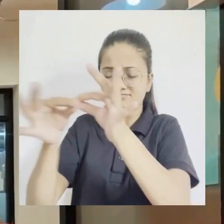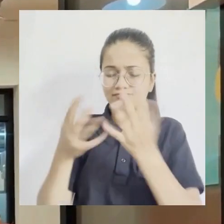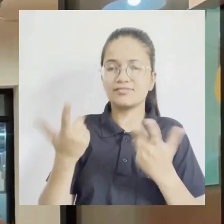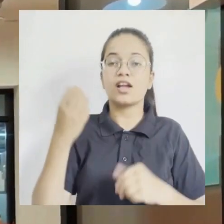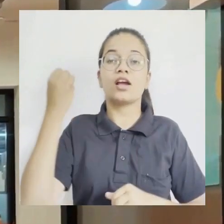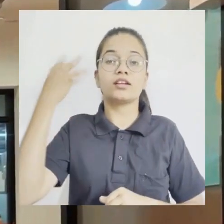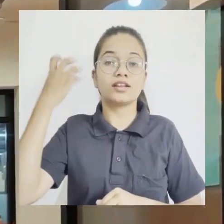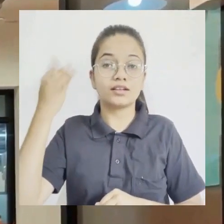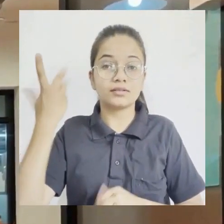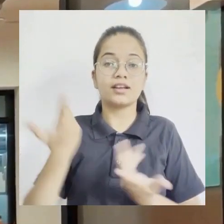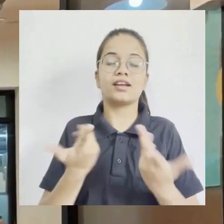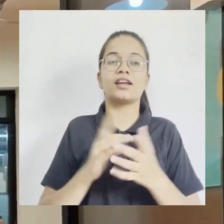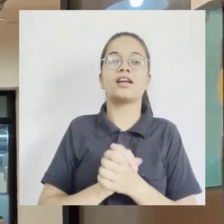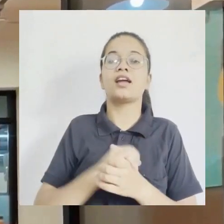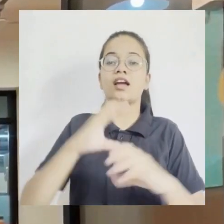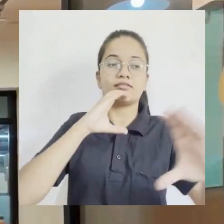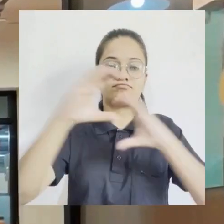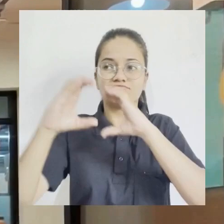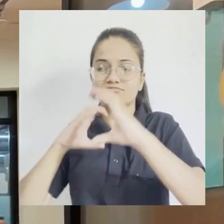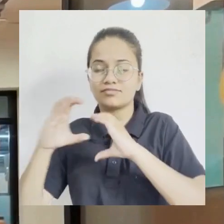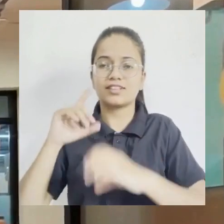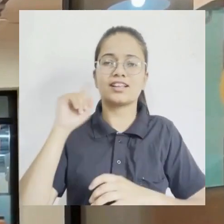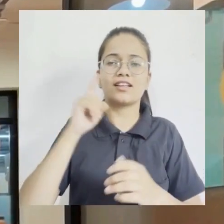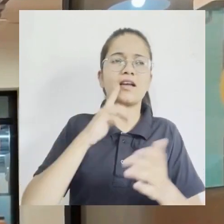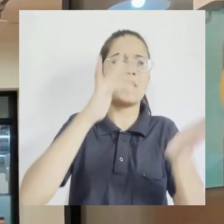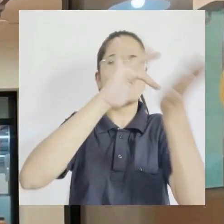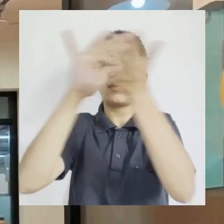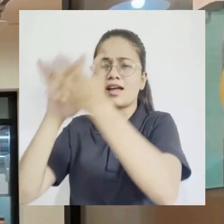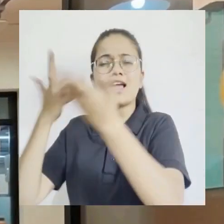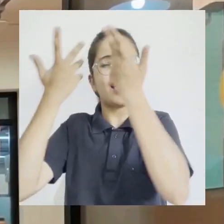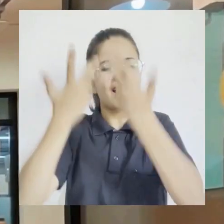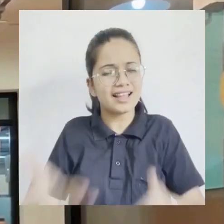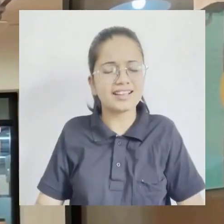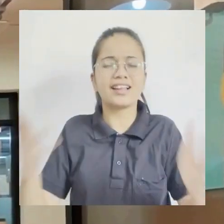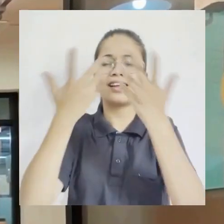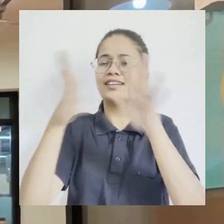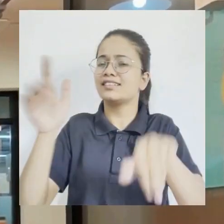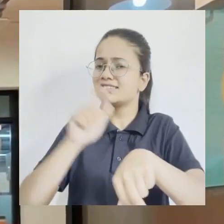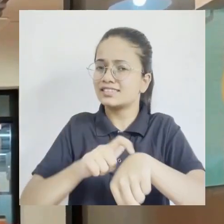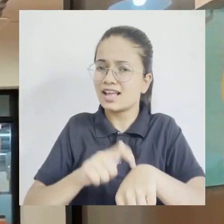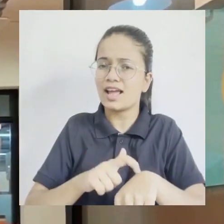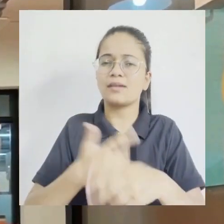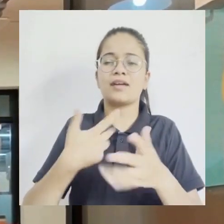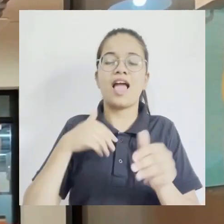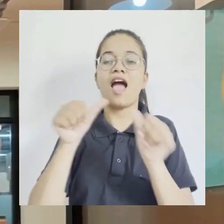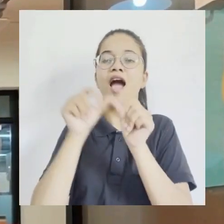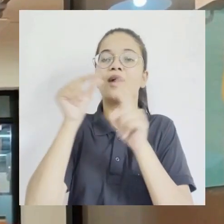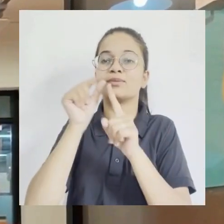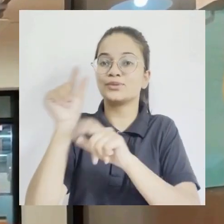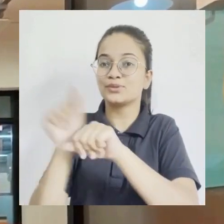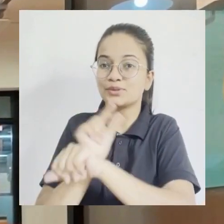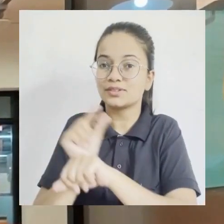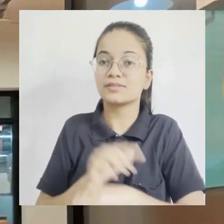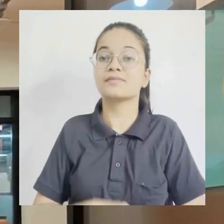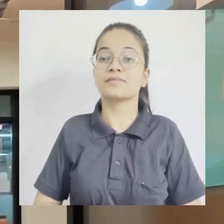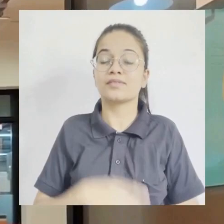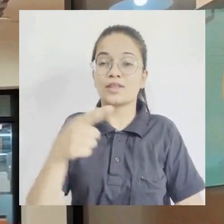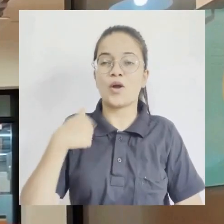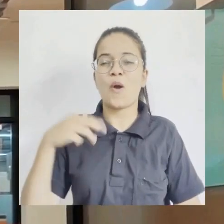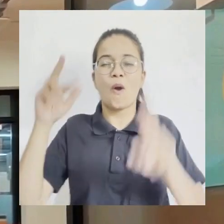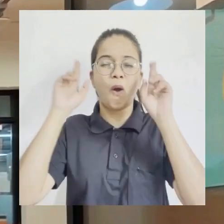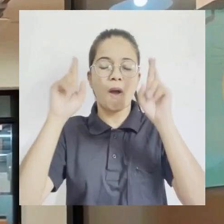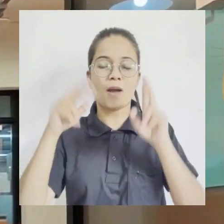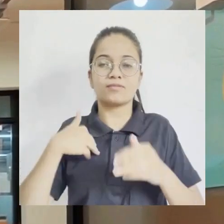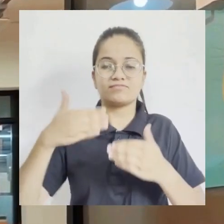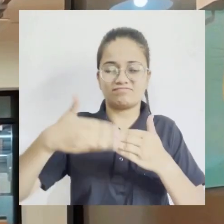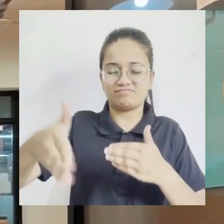and deaf people anywhere, anytime using our app. What we're really hoping to